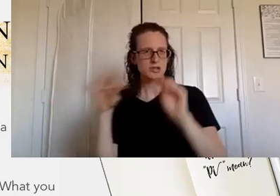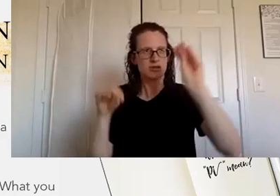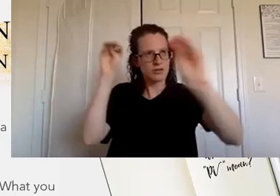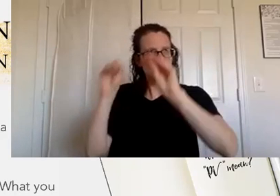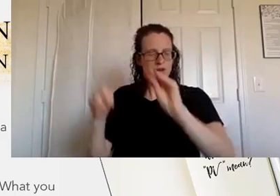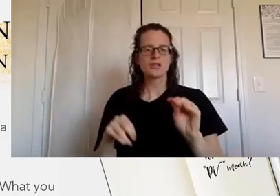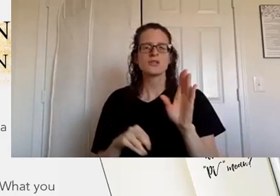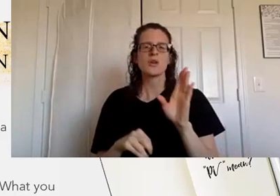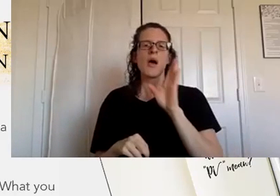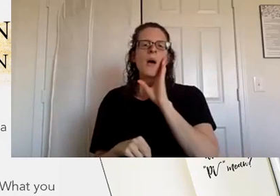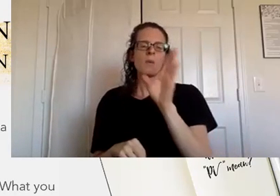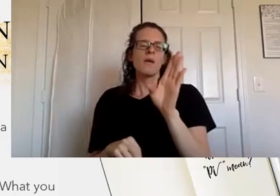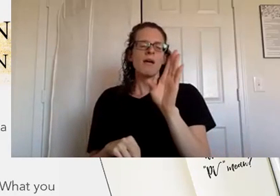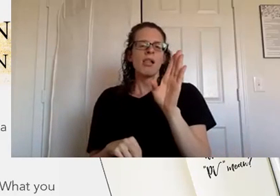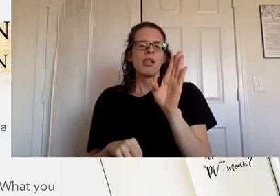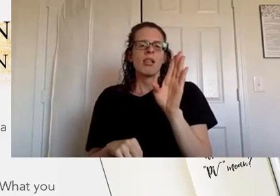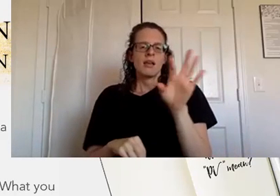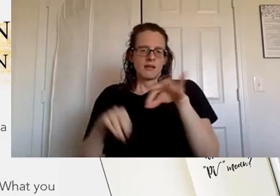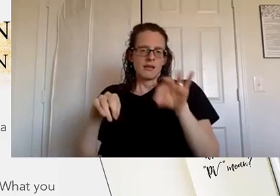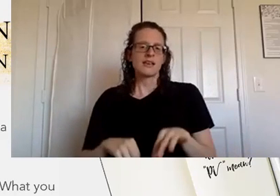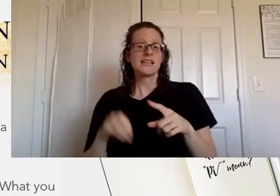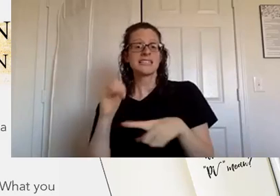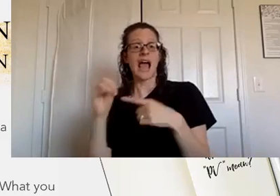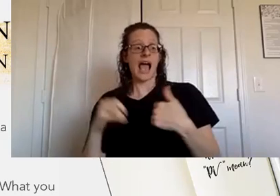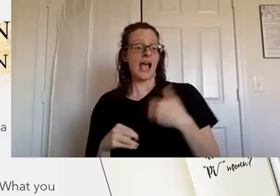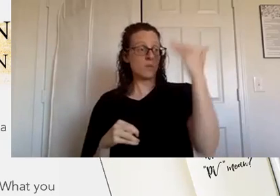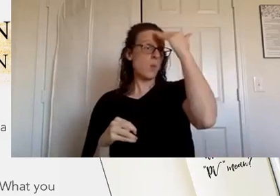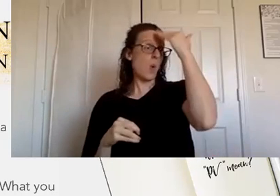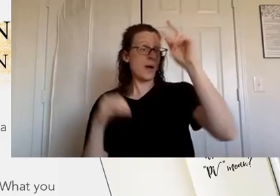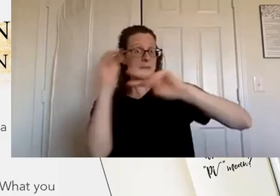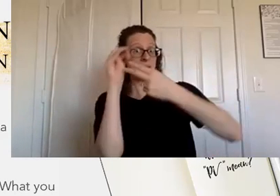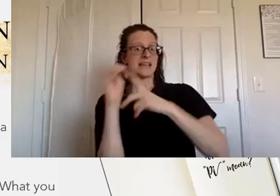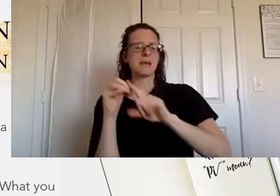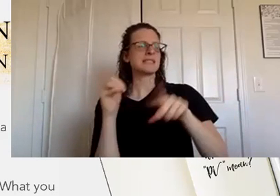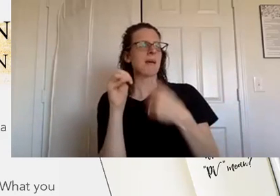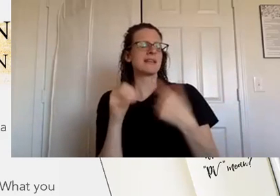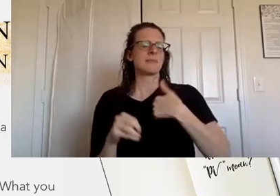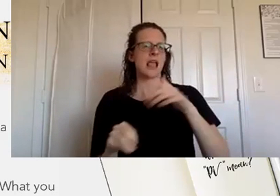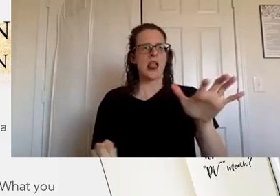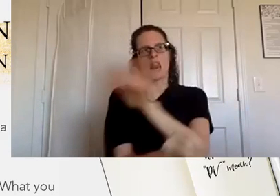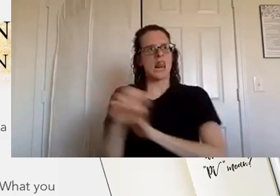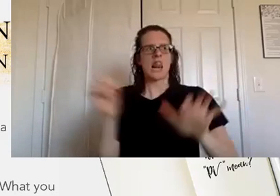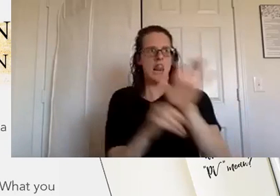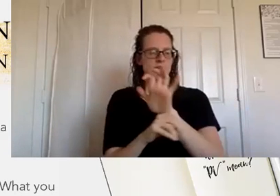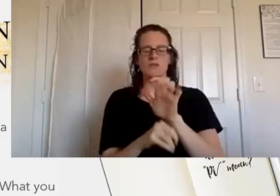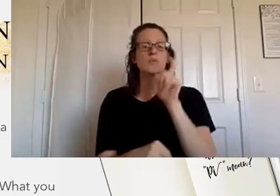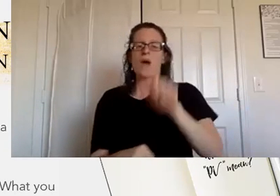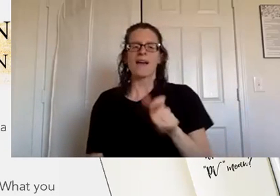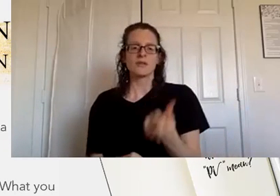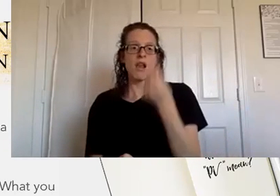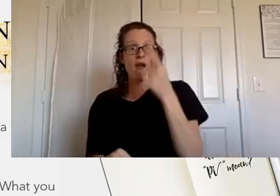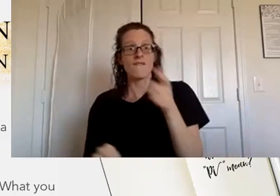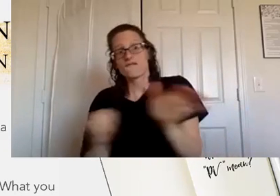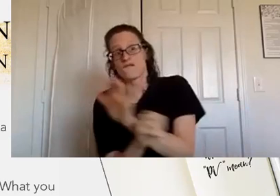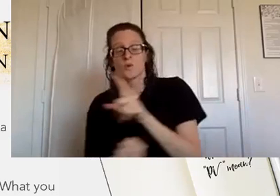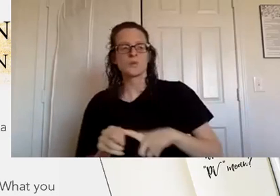even though i know what they are now they still sometimes lose me so don't don't feel like you have to understand all this to be